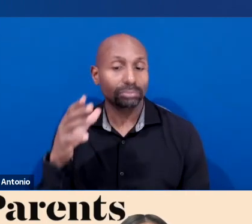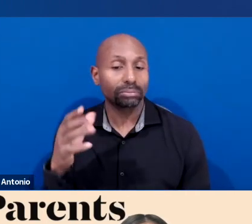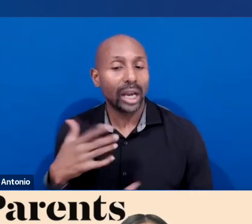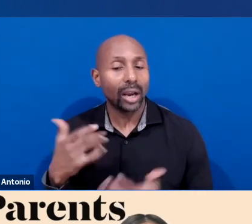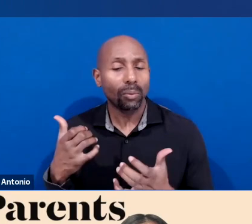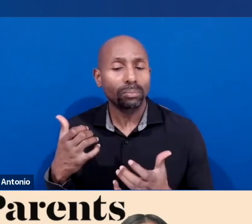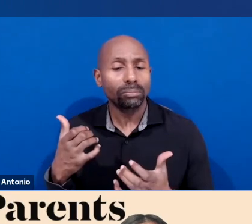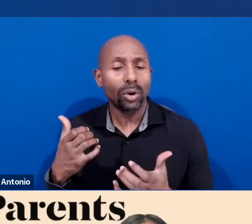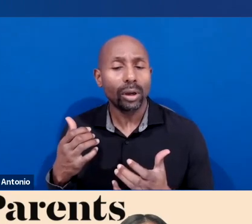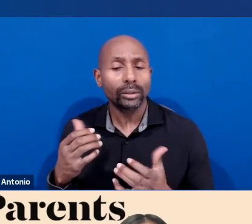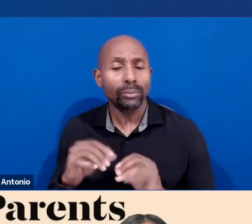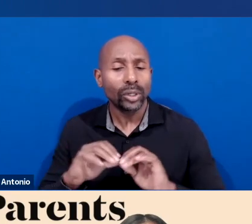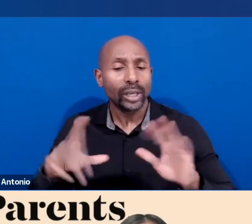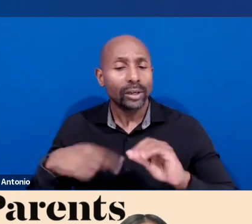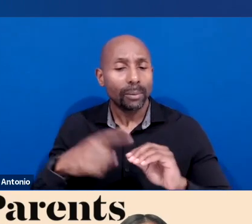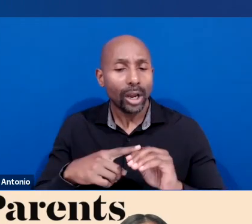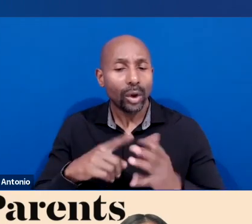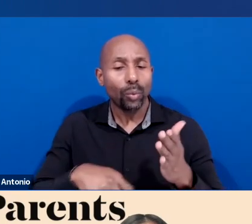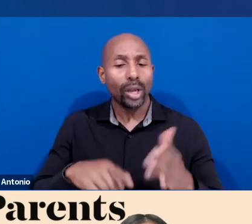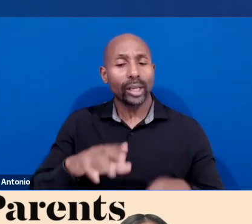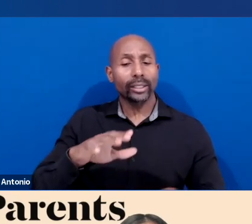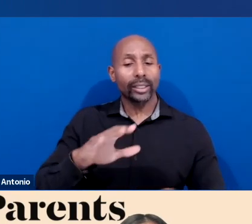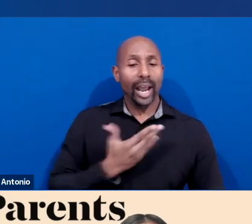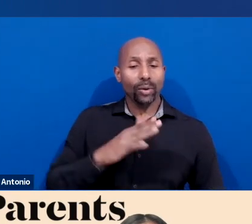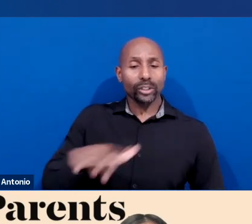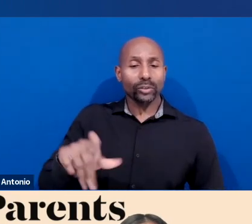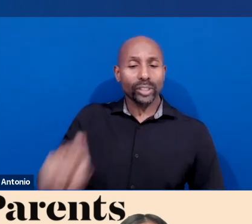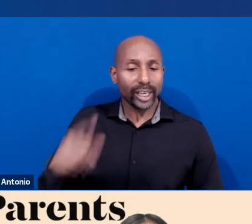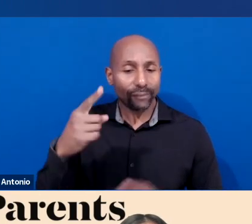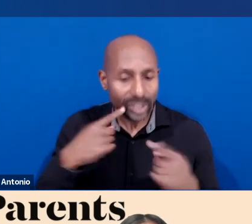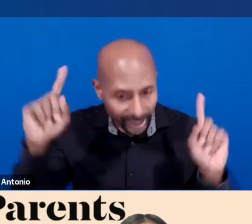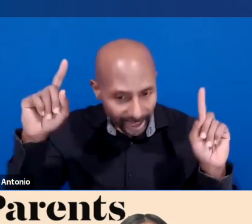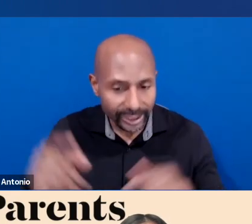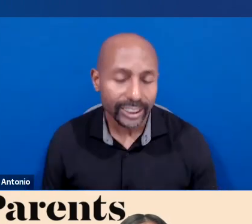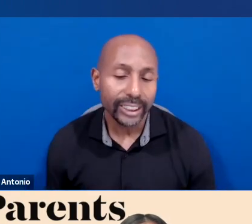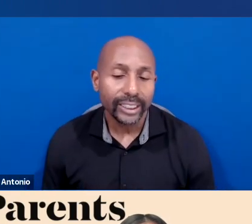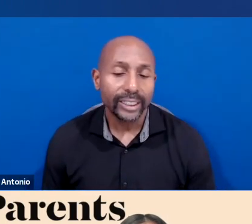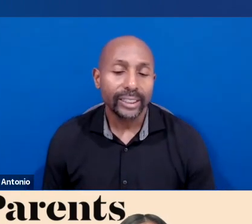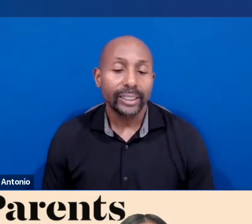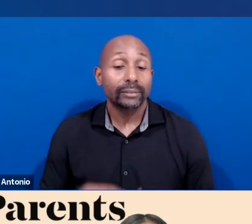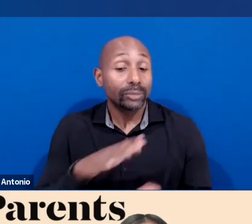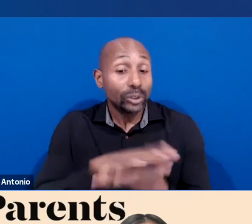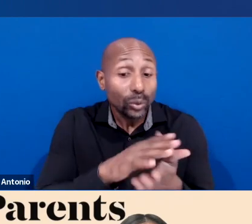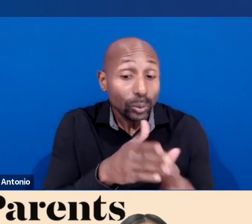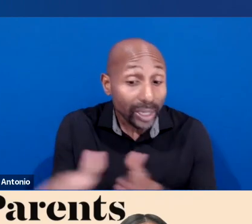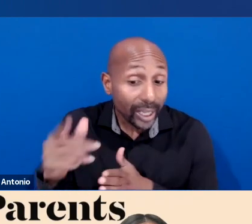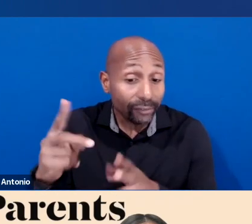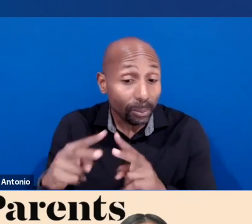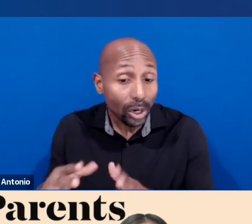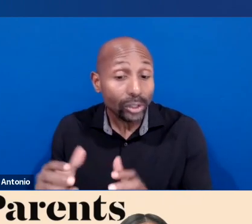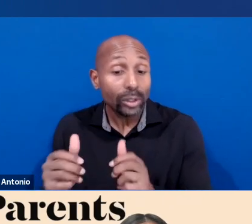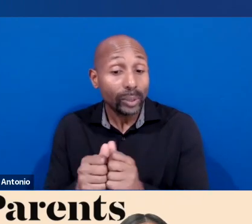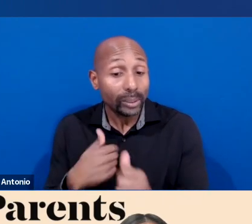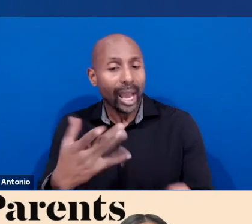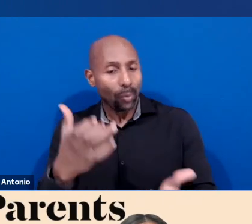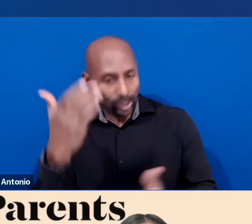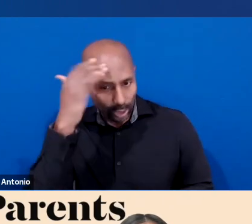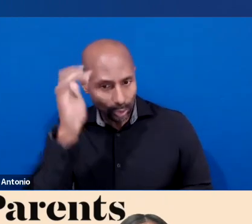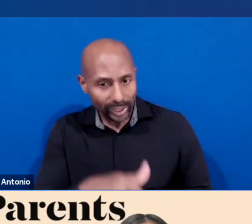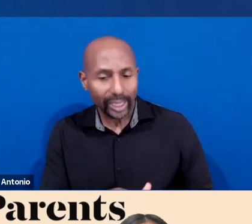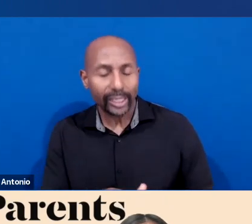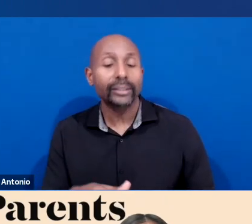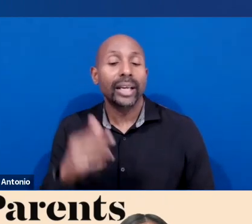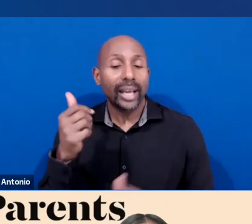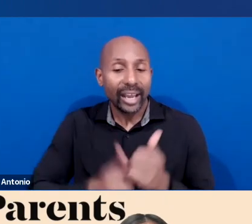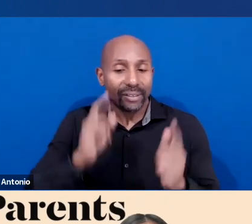think about that in every decision that I make in this role at the department and when I drop my kids off in the morning. I was in the audience during the